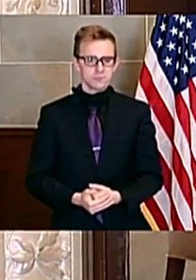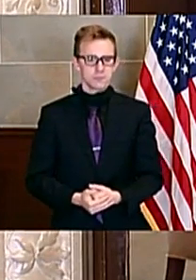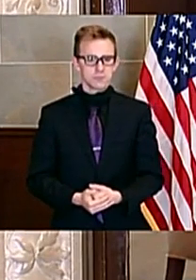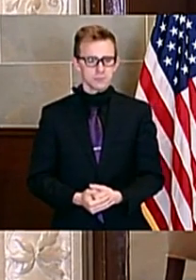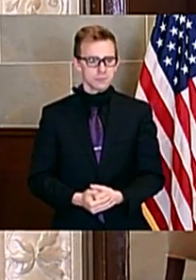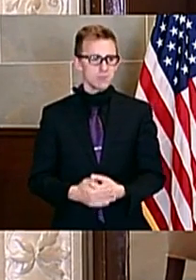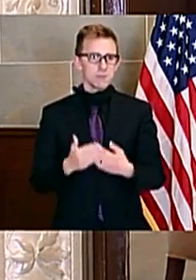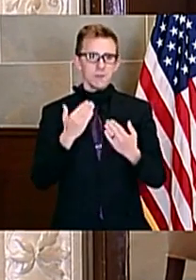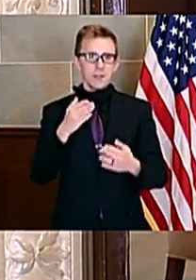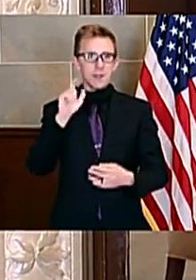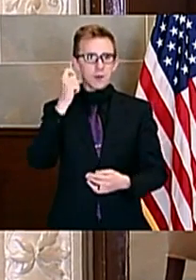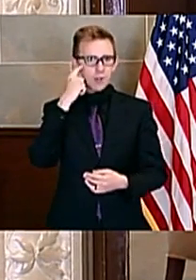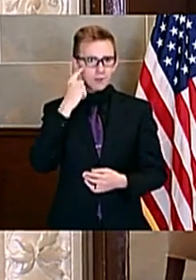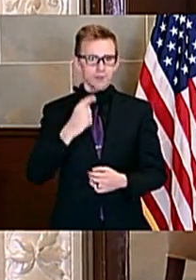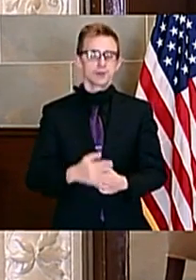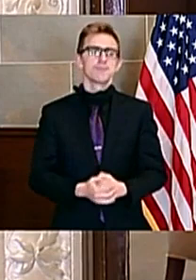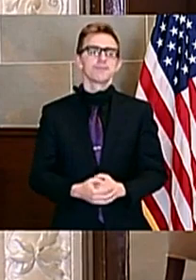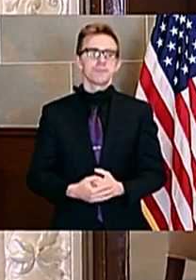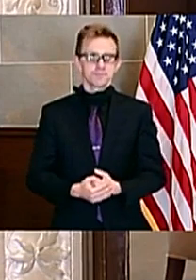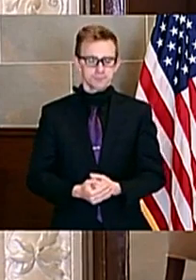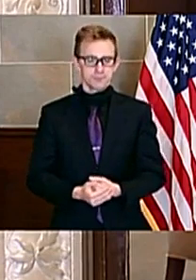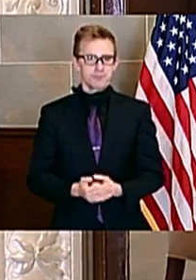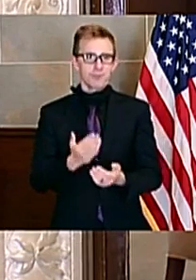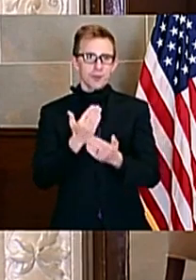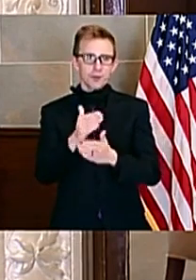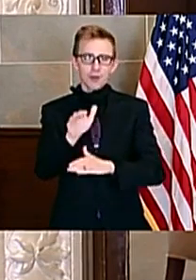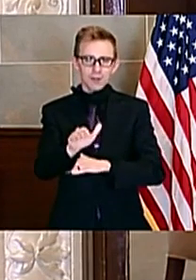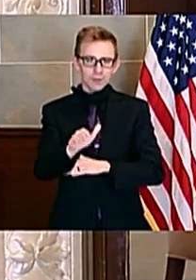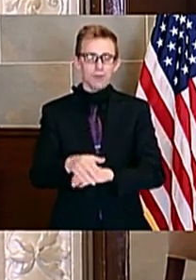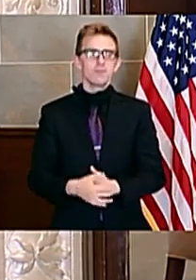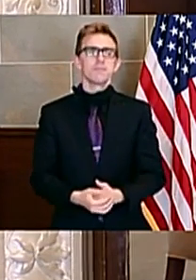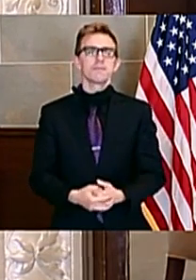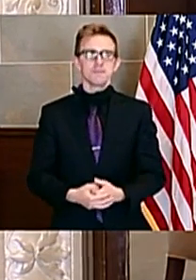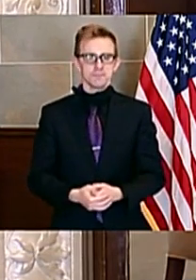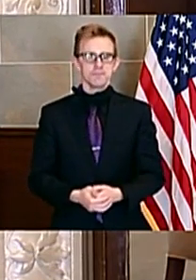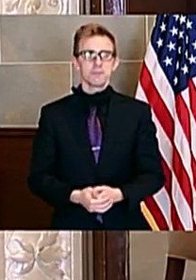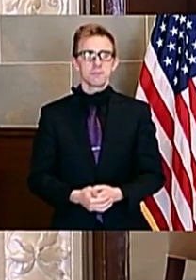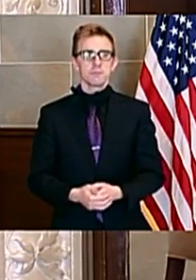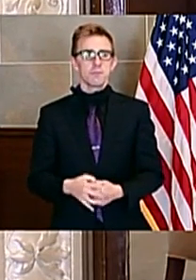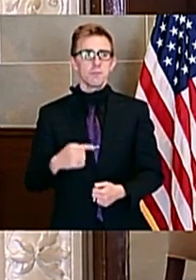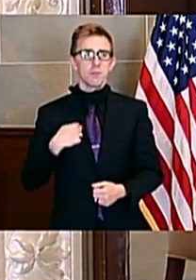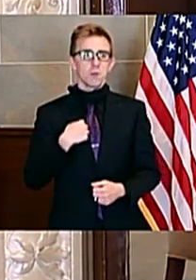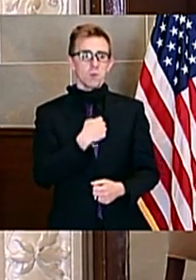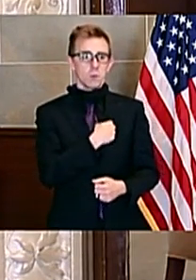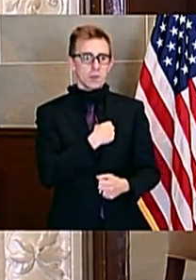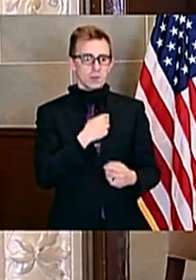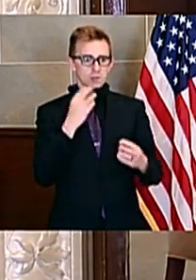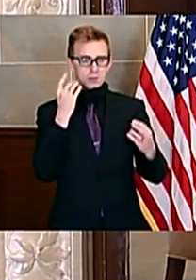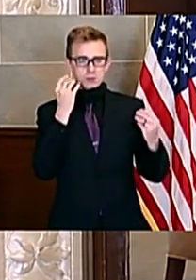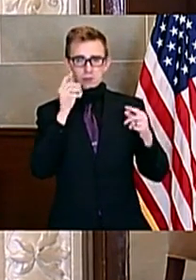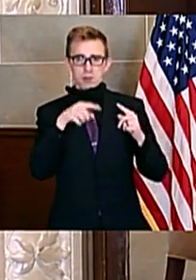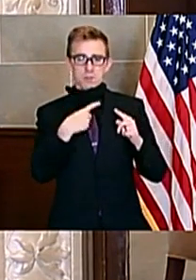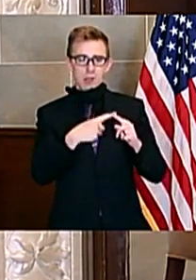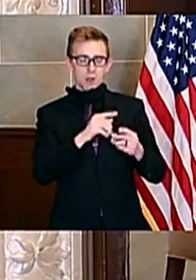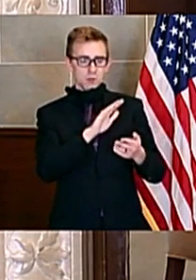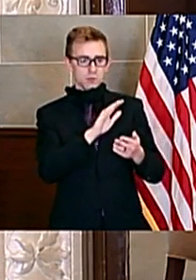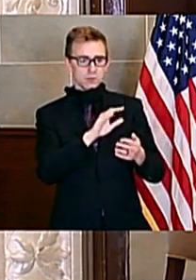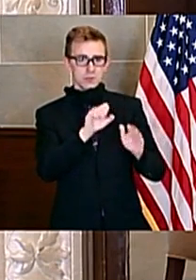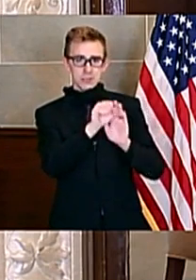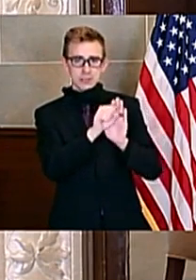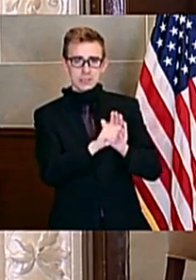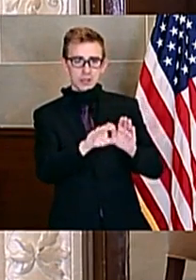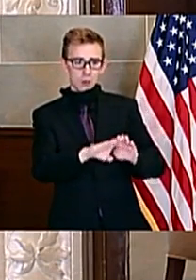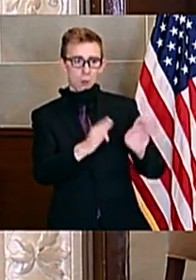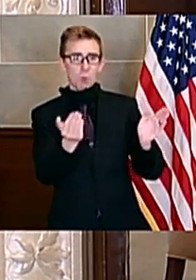Thank you, Governor Parson. Good afternoon. As we think purposefully about reopening the state of